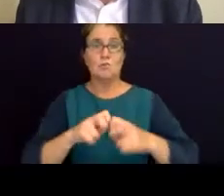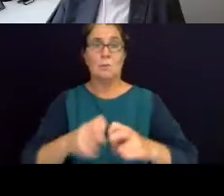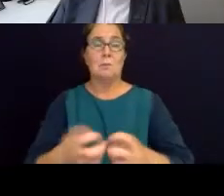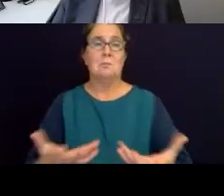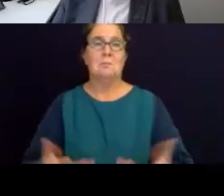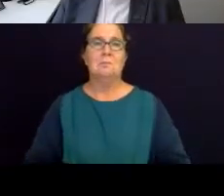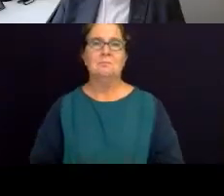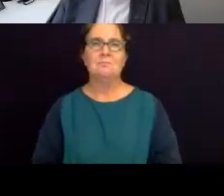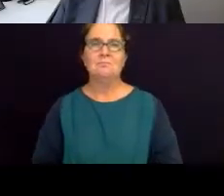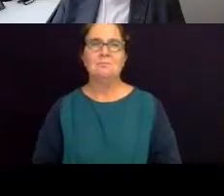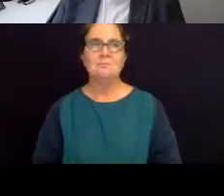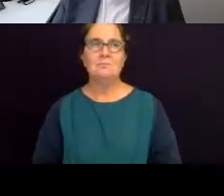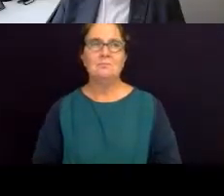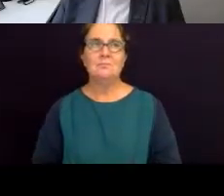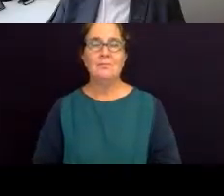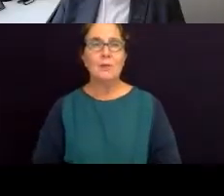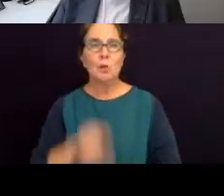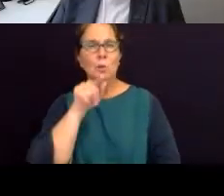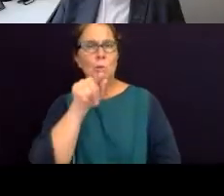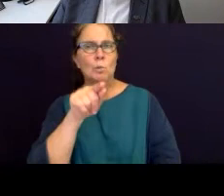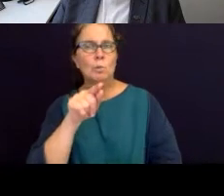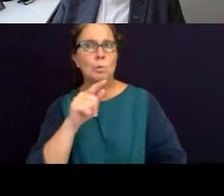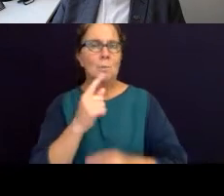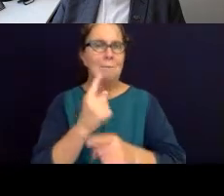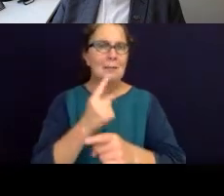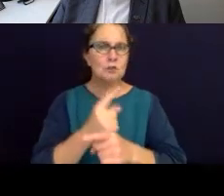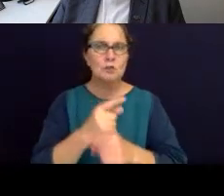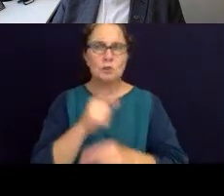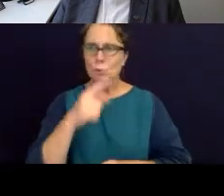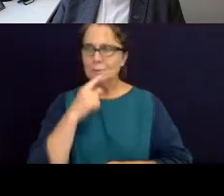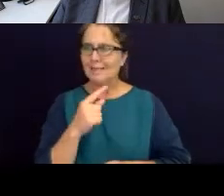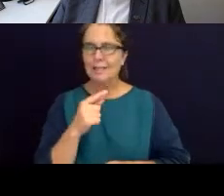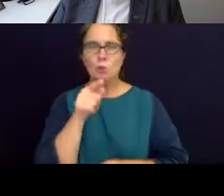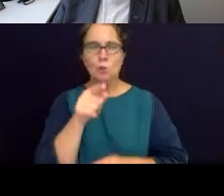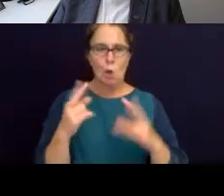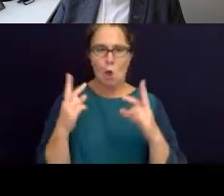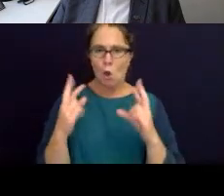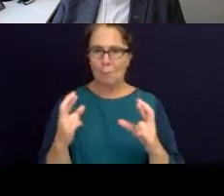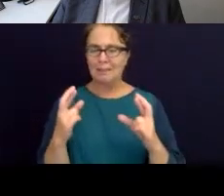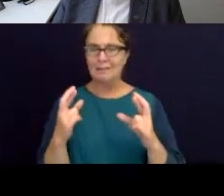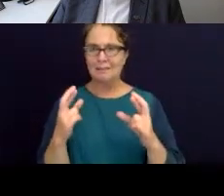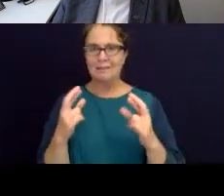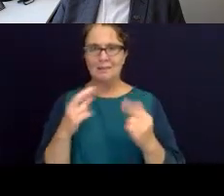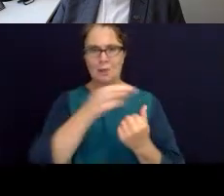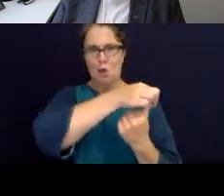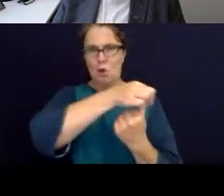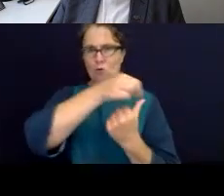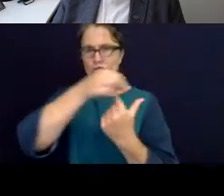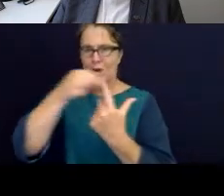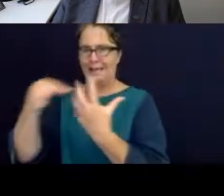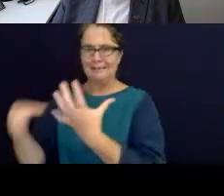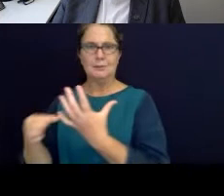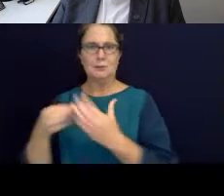There, it sounds like you're hoping that, a whole range of processes are tipped on their